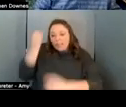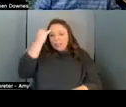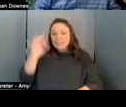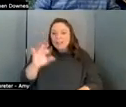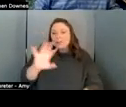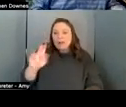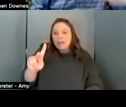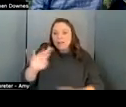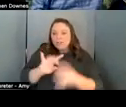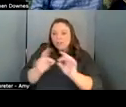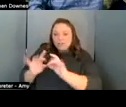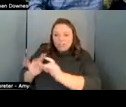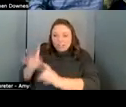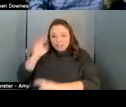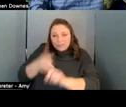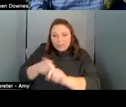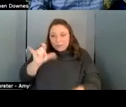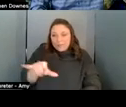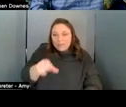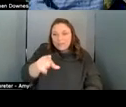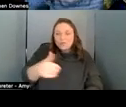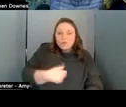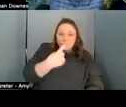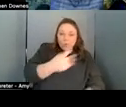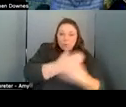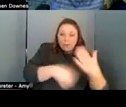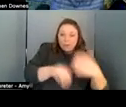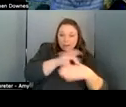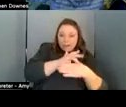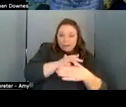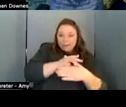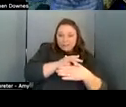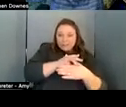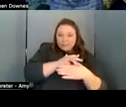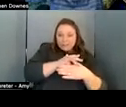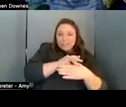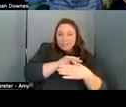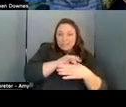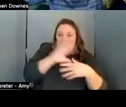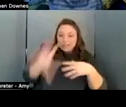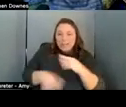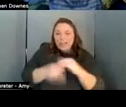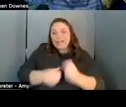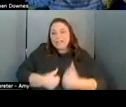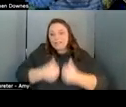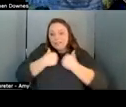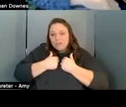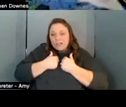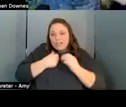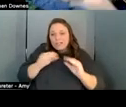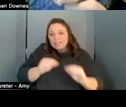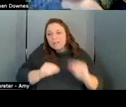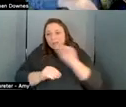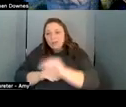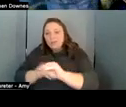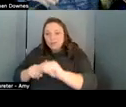merkel graph basically takes one piece of content adds an address and and puts that address and puts next piece of content and